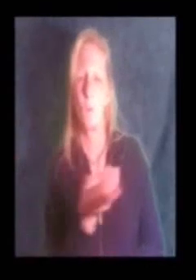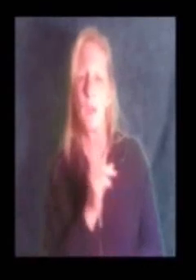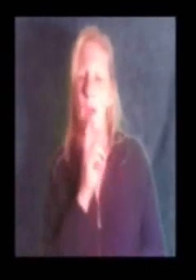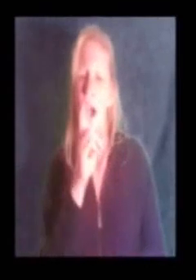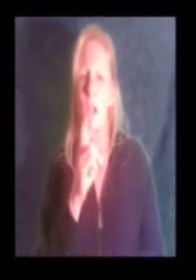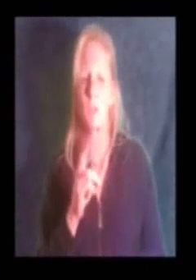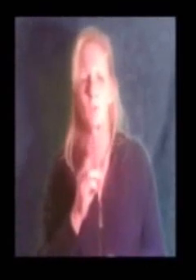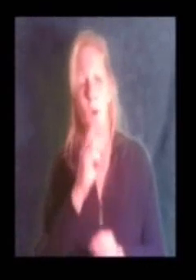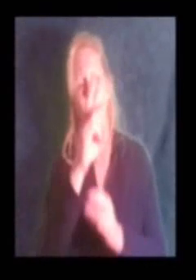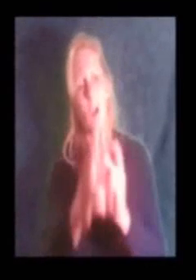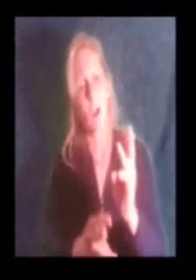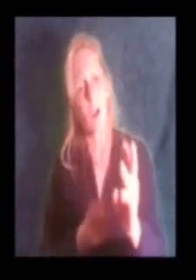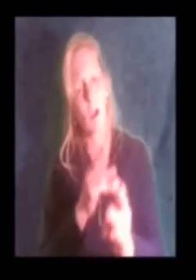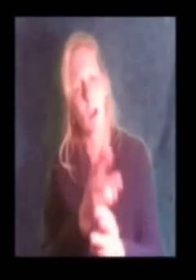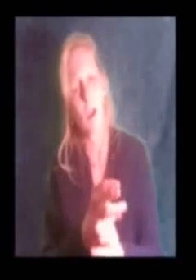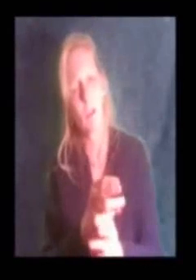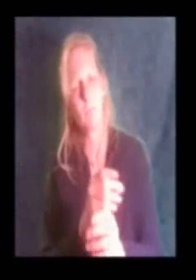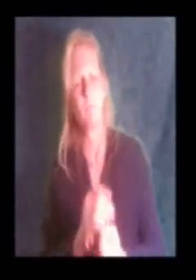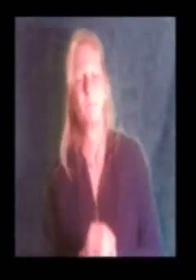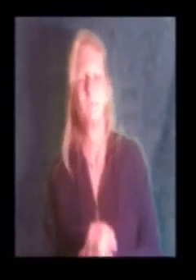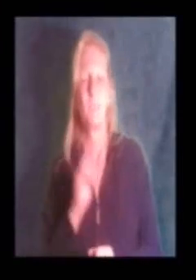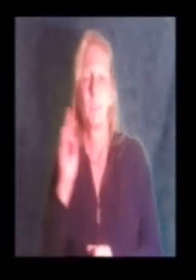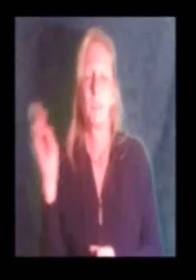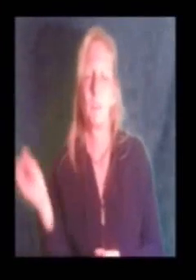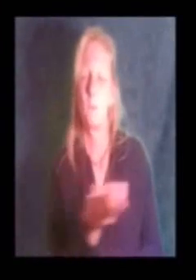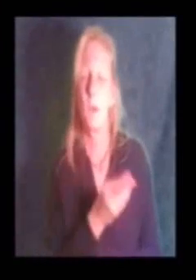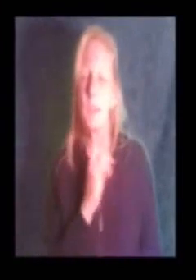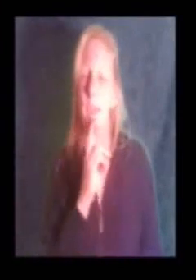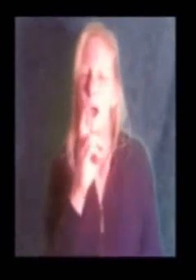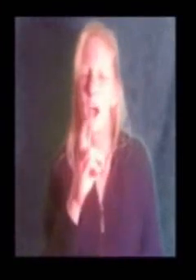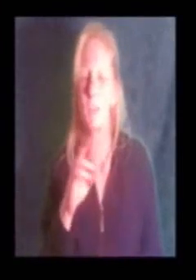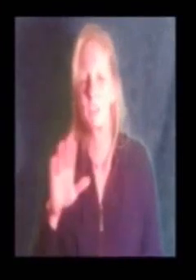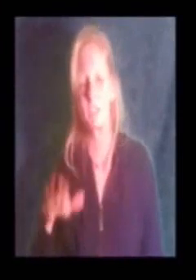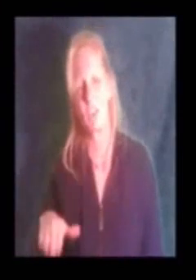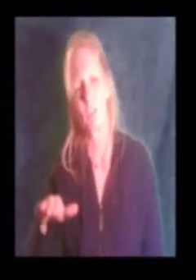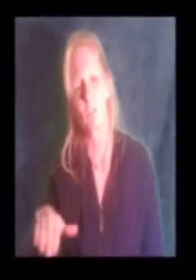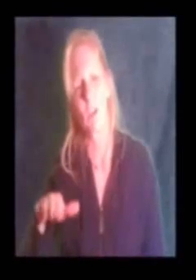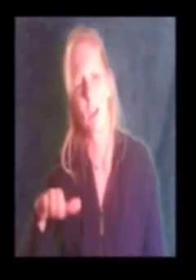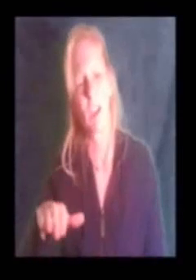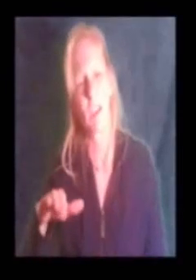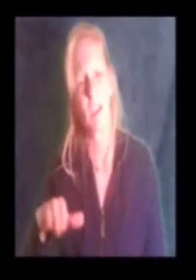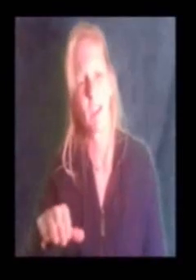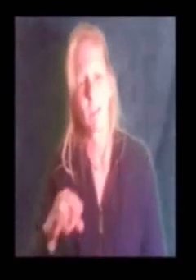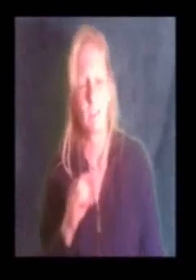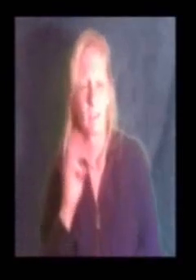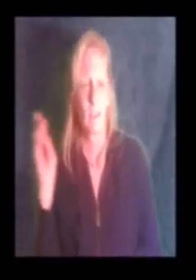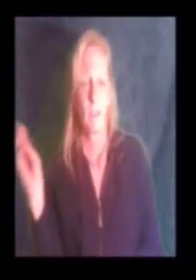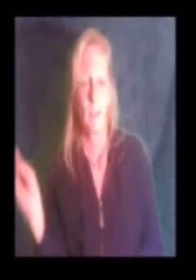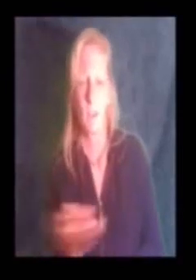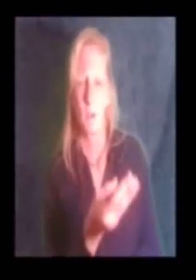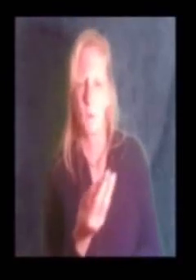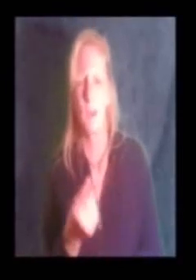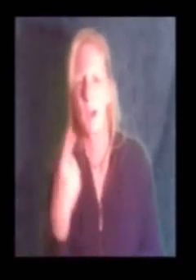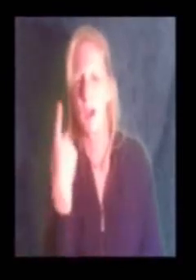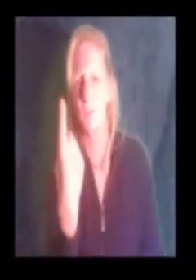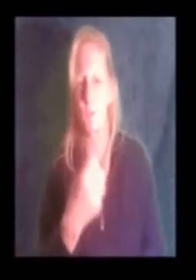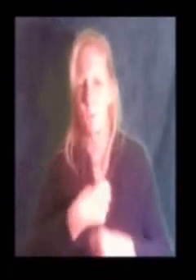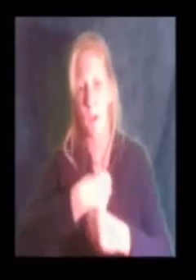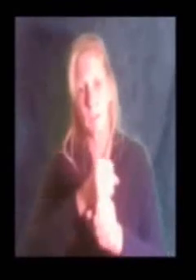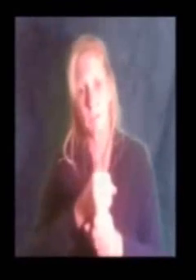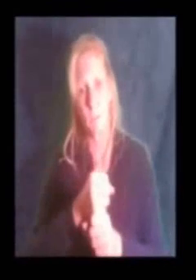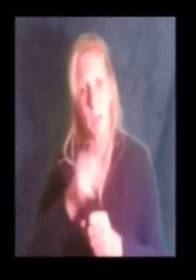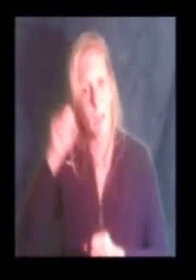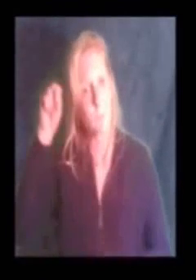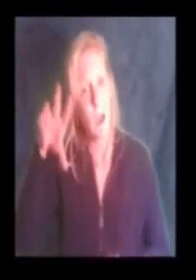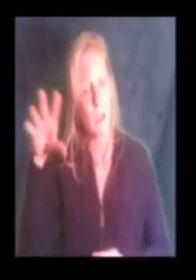We are the world We are the children We are